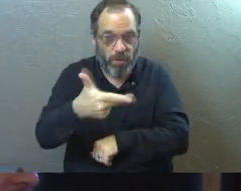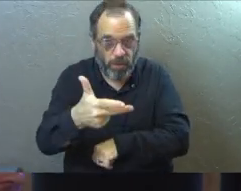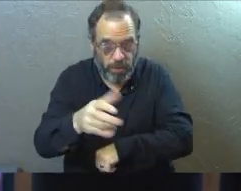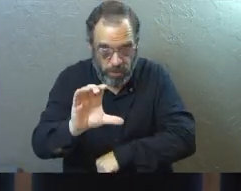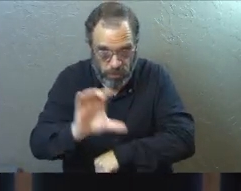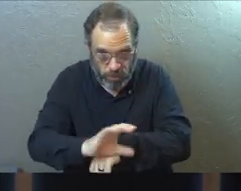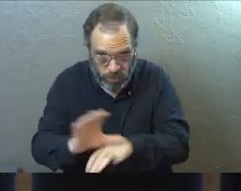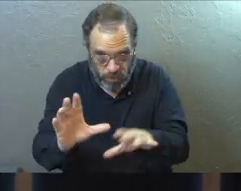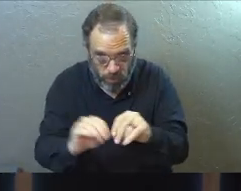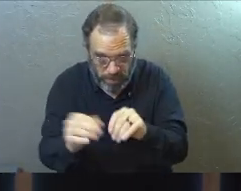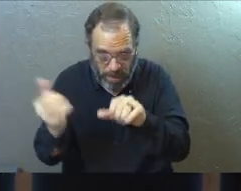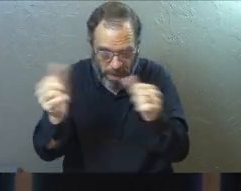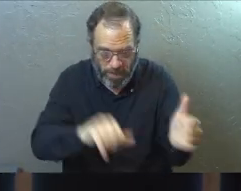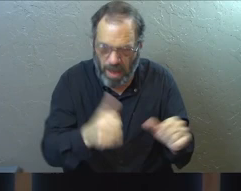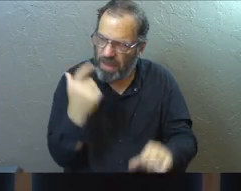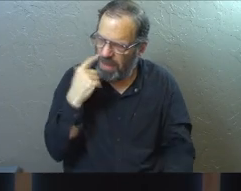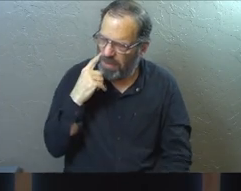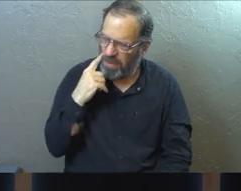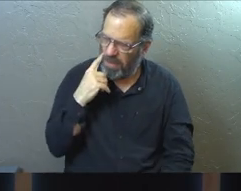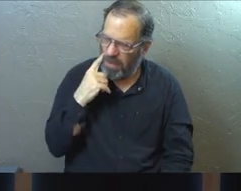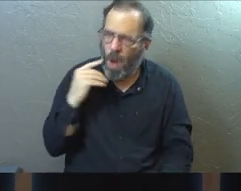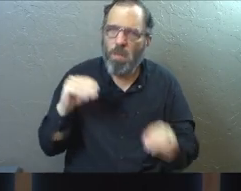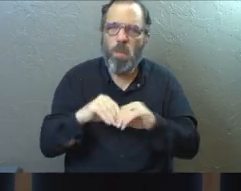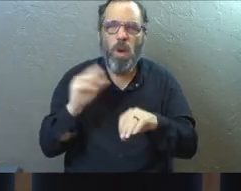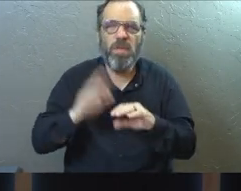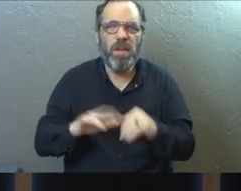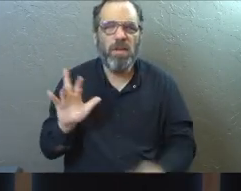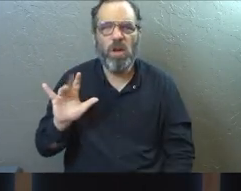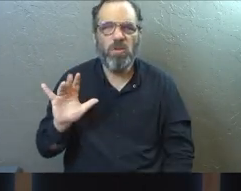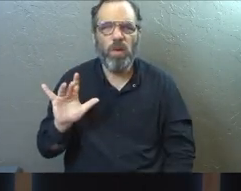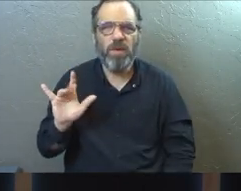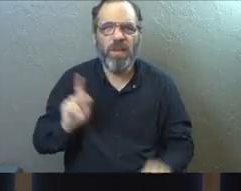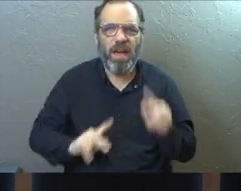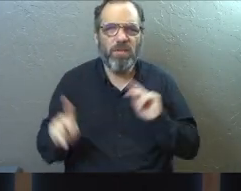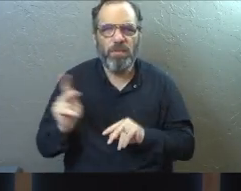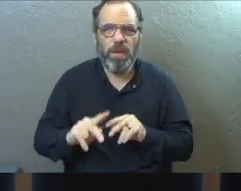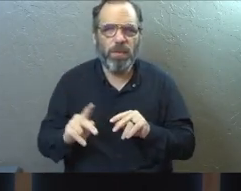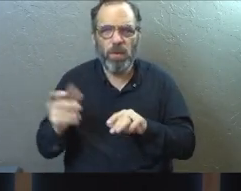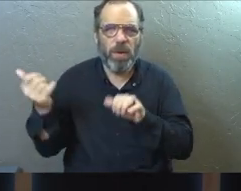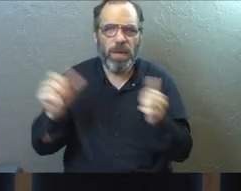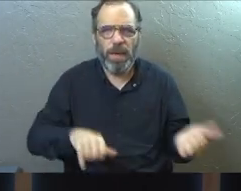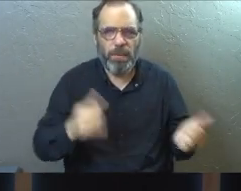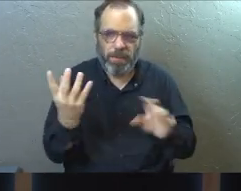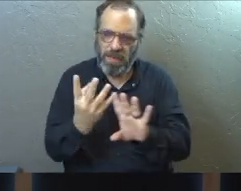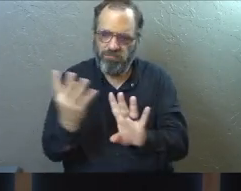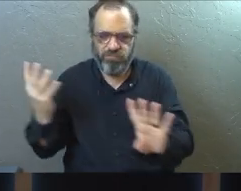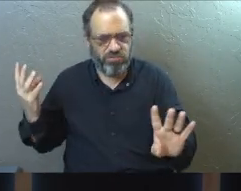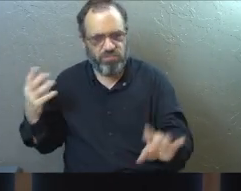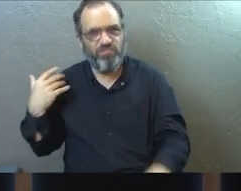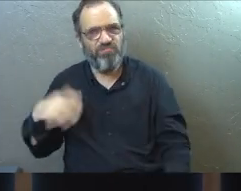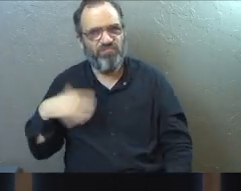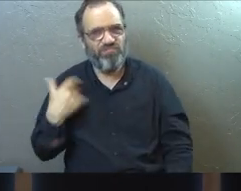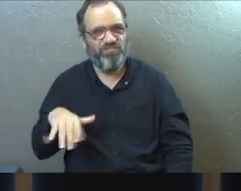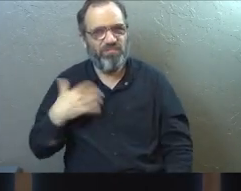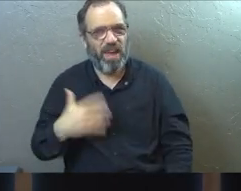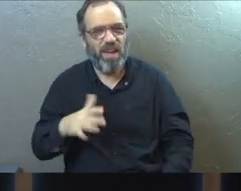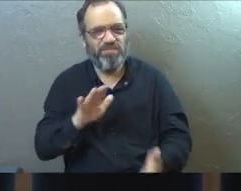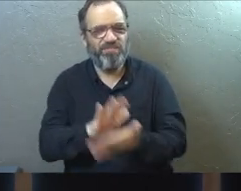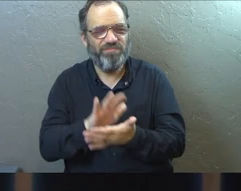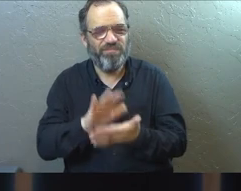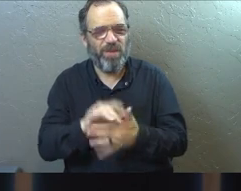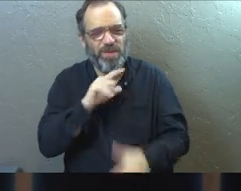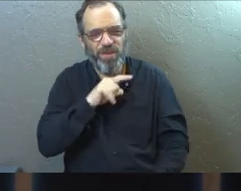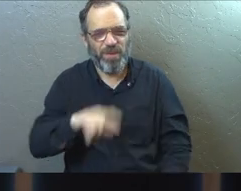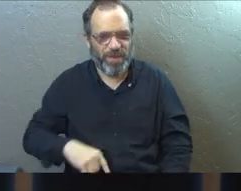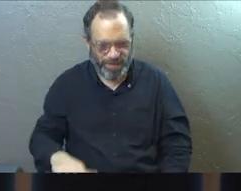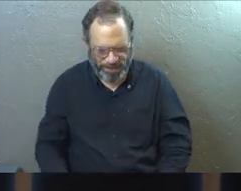stream it. There's like 25 plus people getting baptized later. So that's incredible. Praise God for that. Yeah, it's awesome.